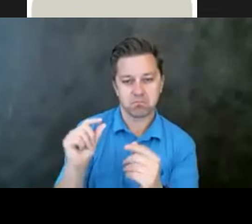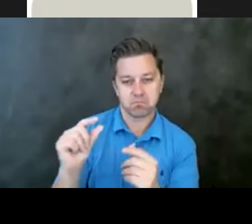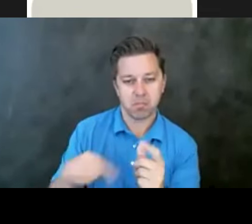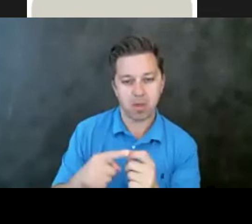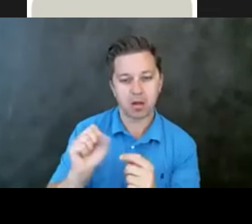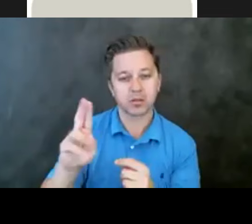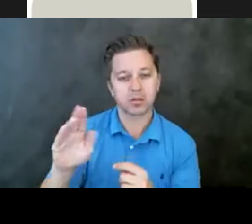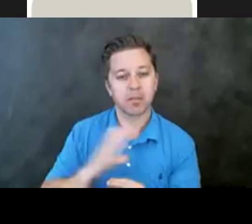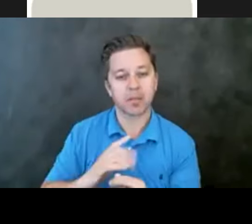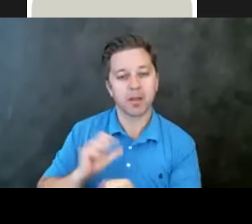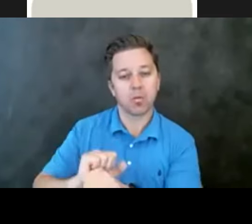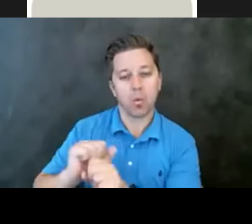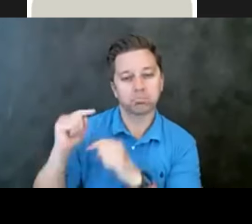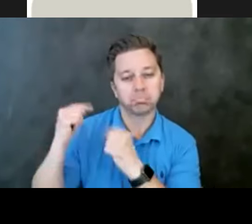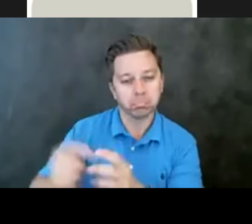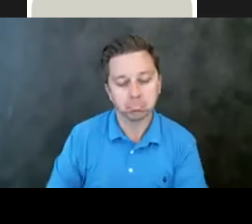subcommittees work thus far.